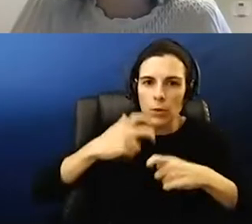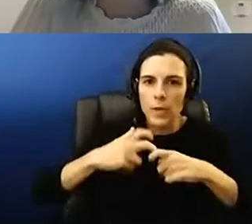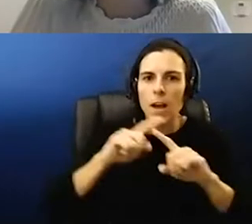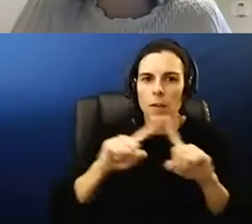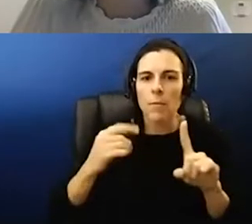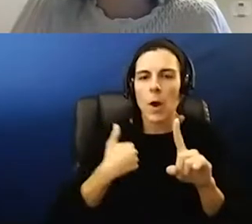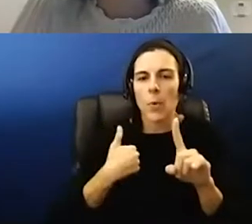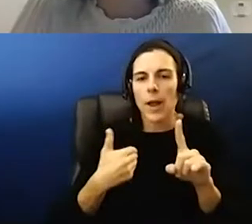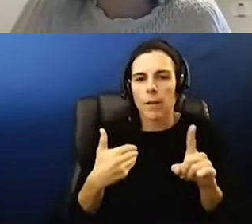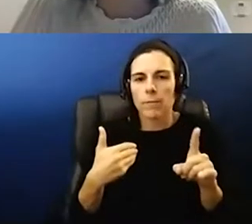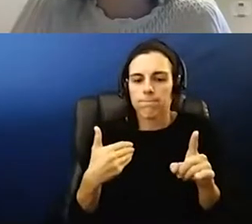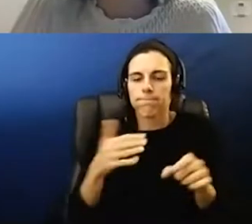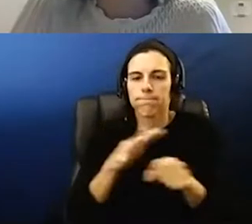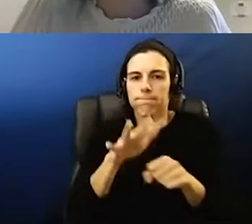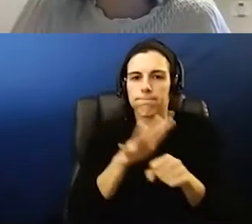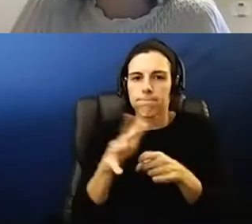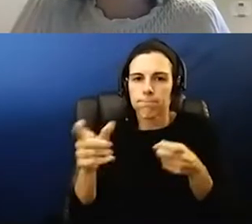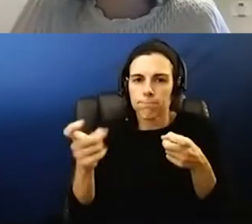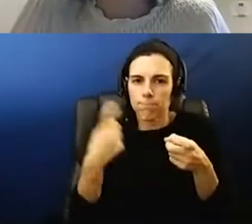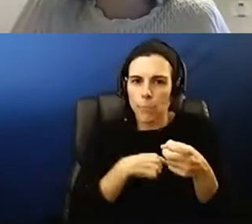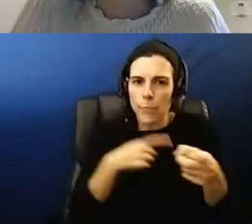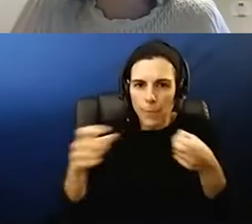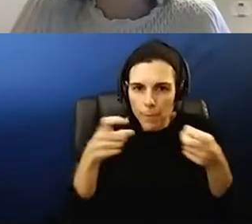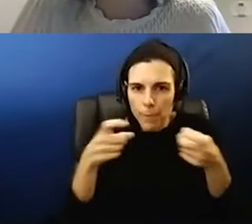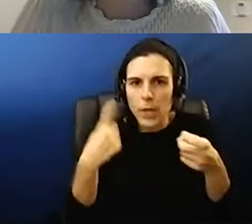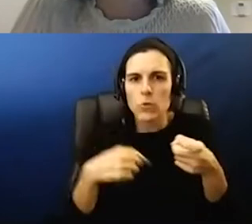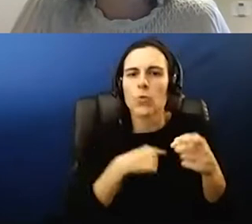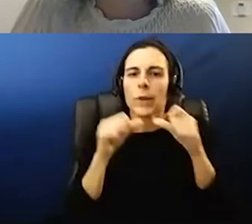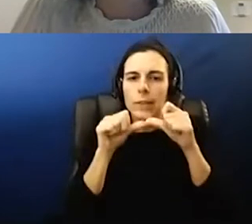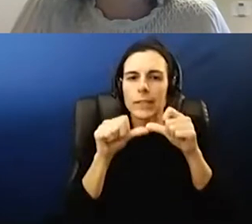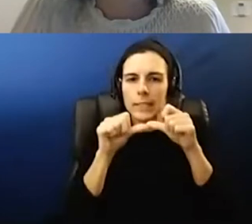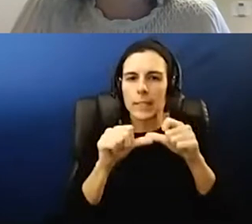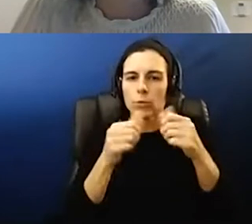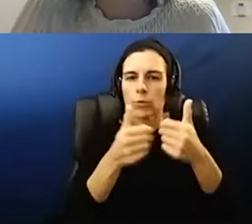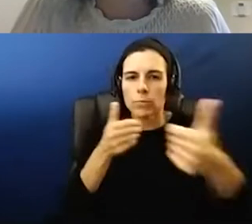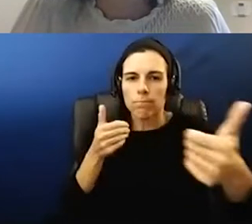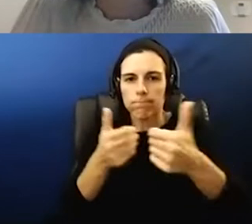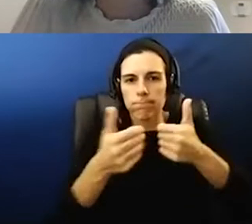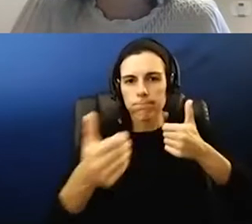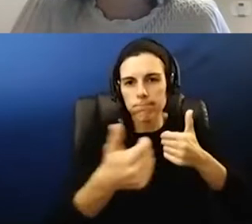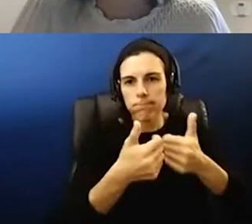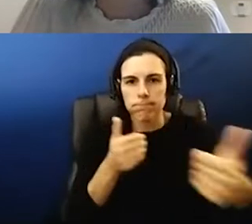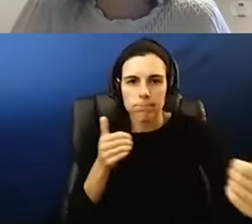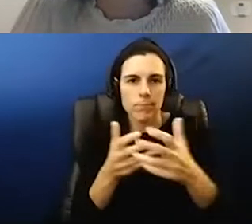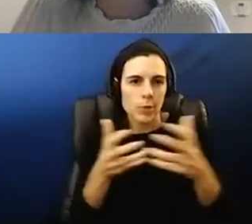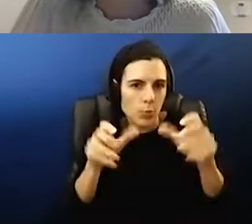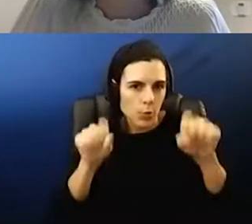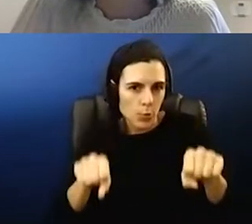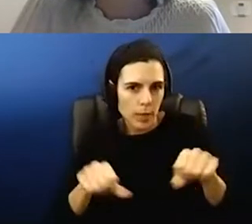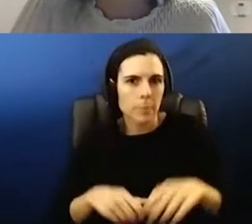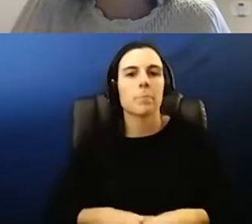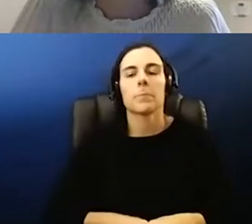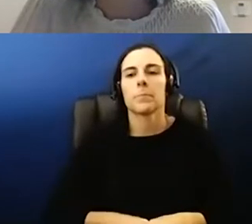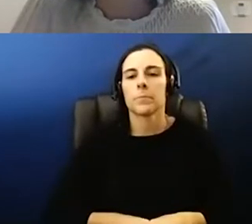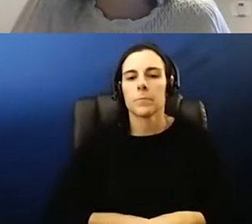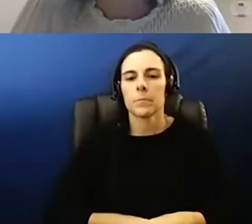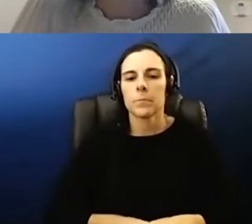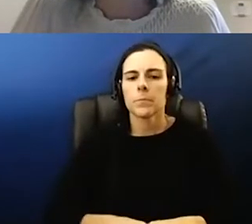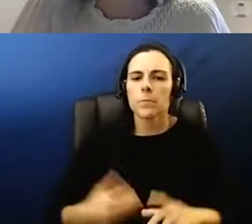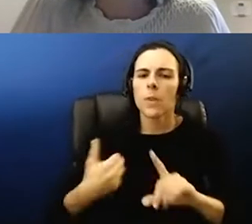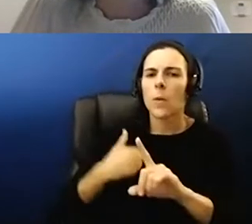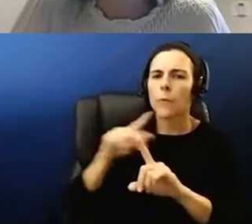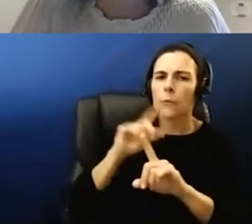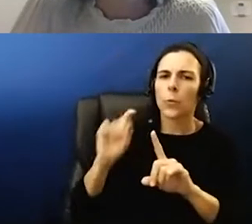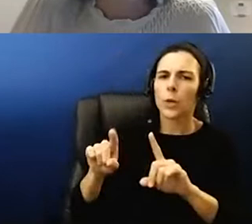uh managed to do that and we are continuing to spread out um as we can um and we have a question